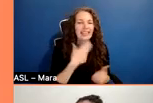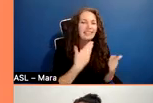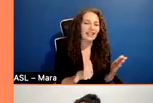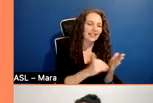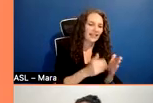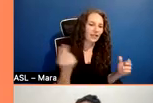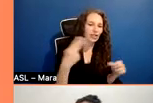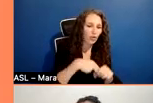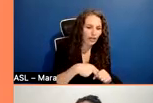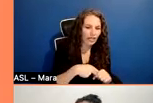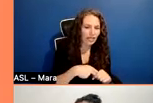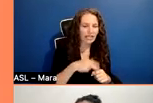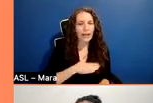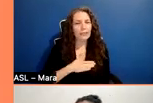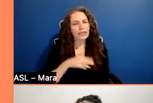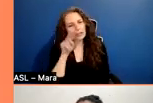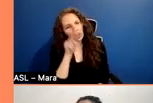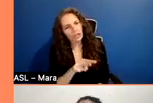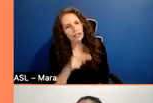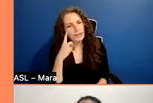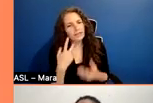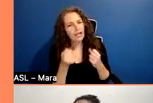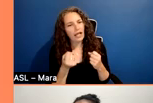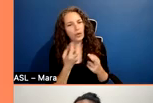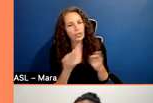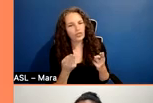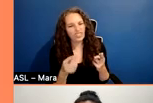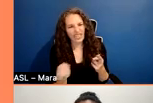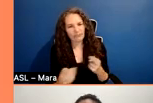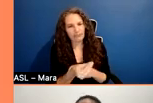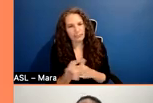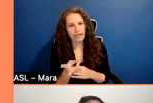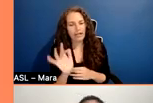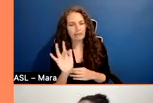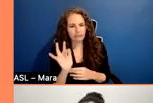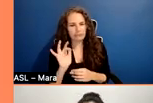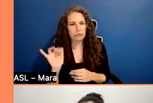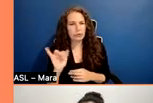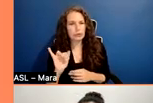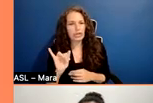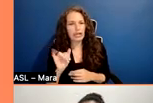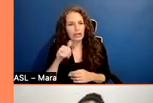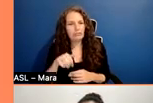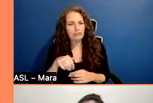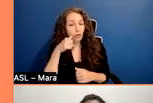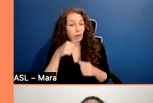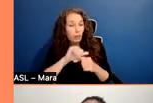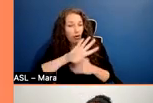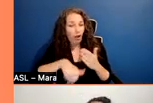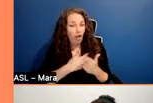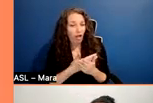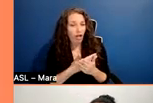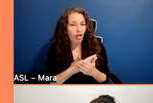please do look at that mental health resources handout and just a little tip and note, all of the handouts that we've given out,